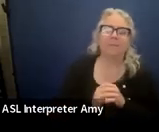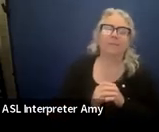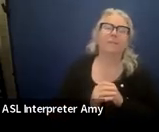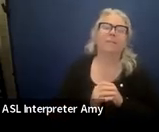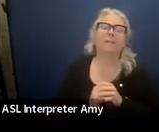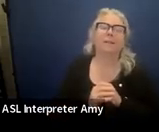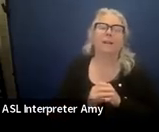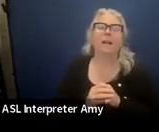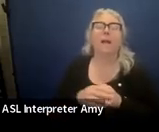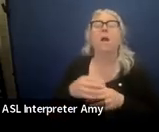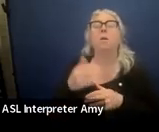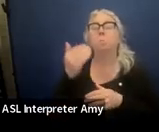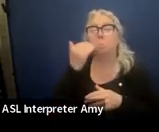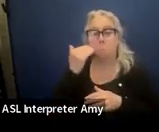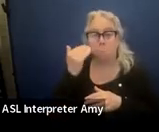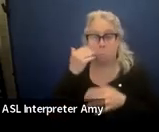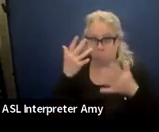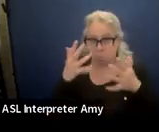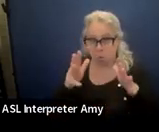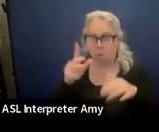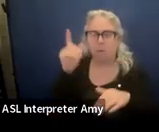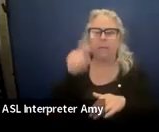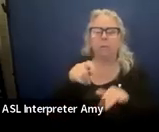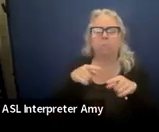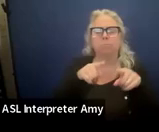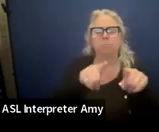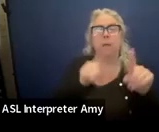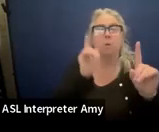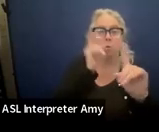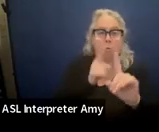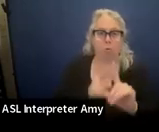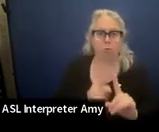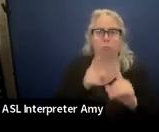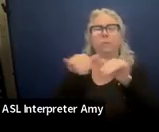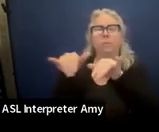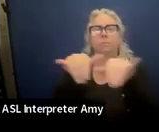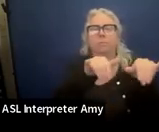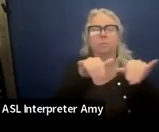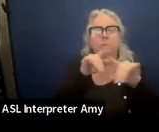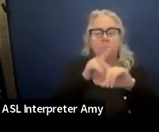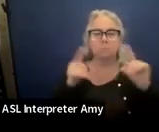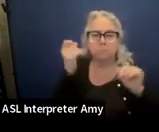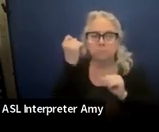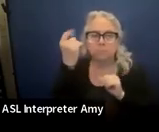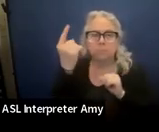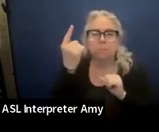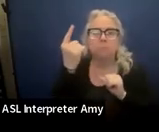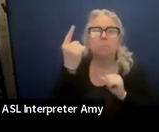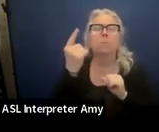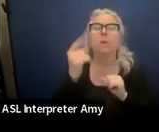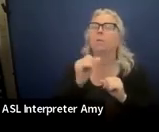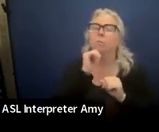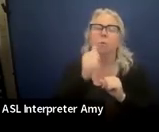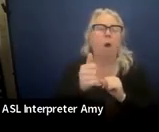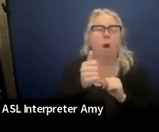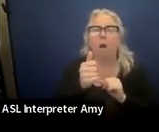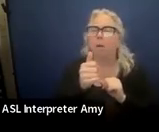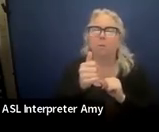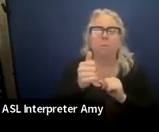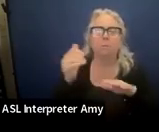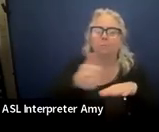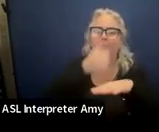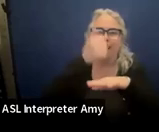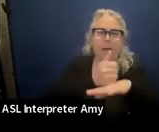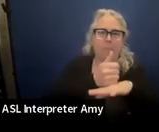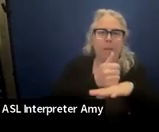So as you know, you need to align your goals to standards. But you're not going to make the standard the